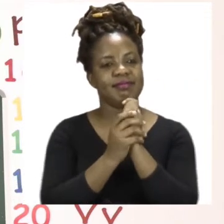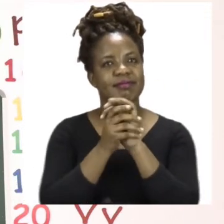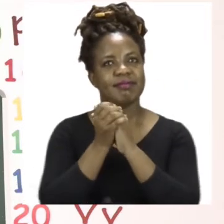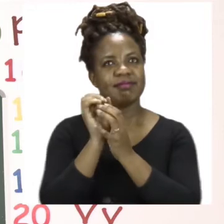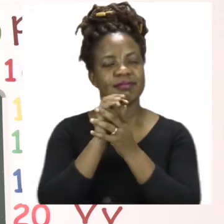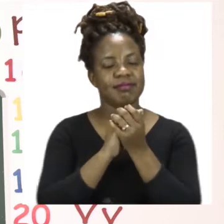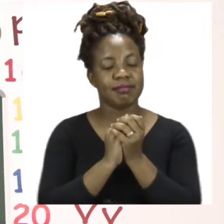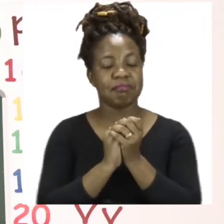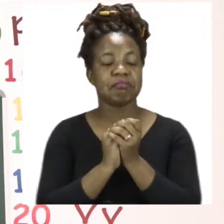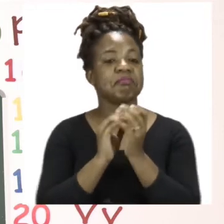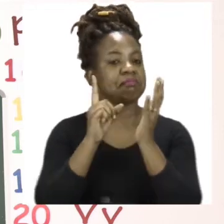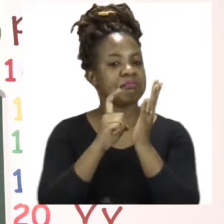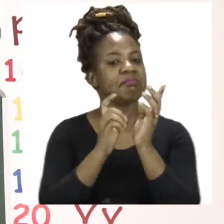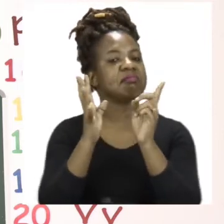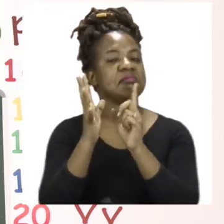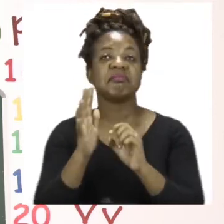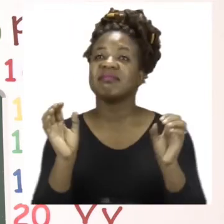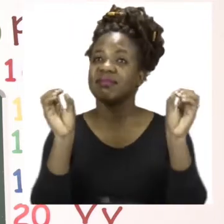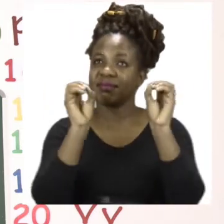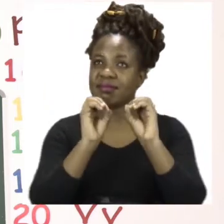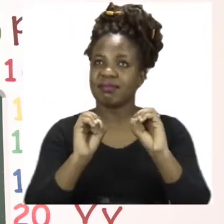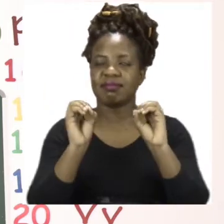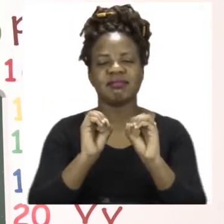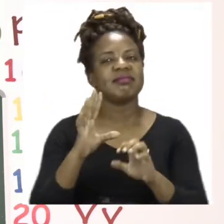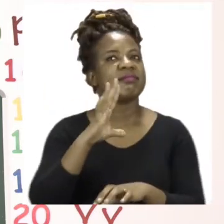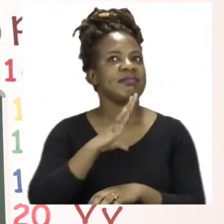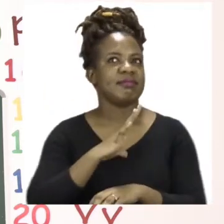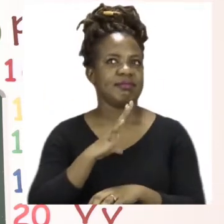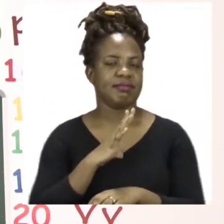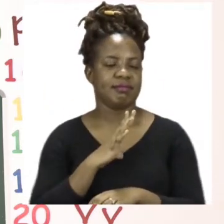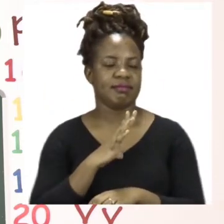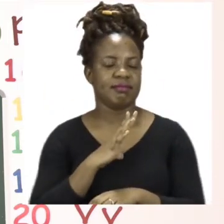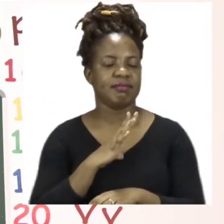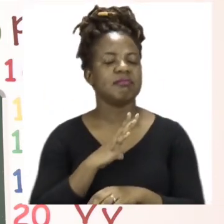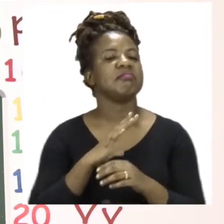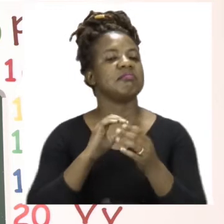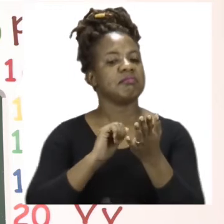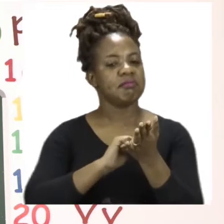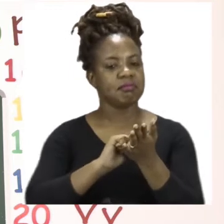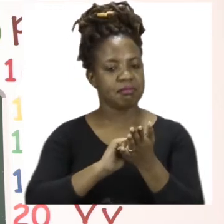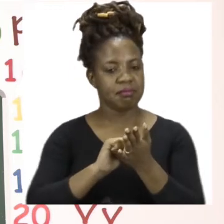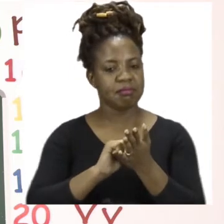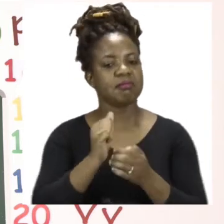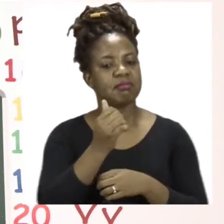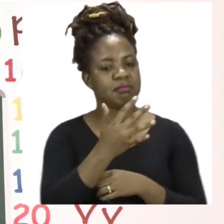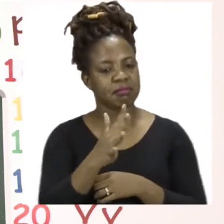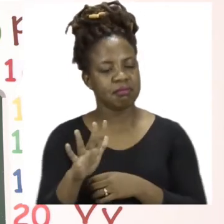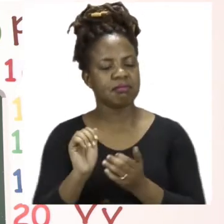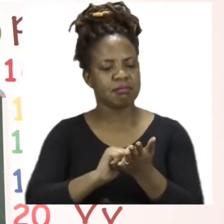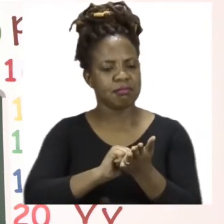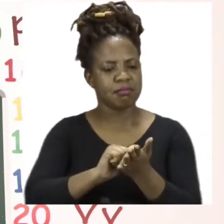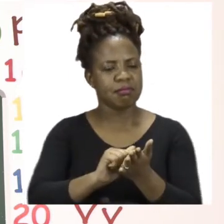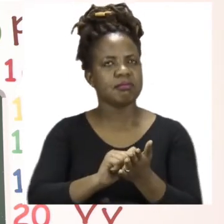sanitizer that's okay. You can use soap and water. Just make sure that you wash your hands